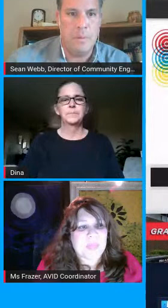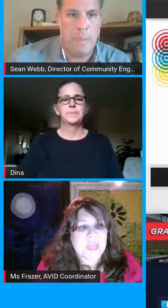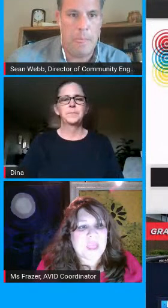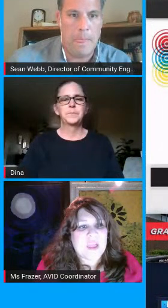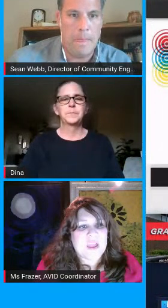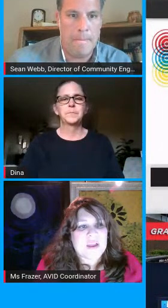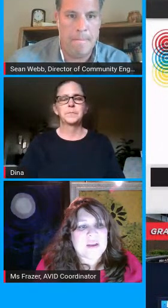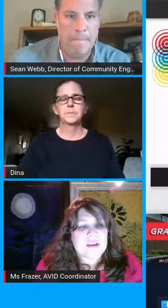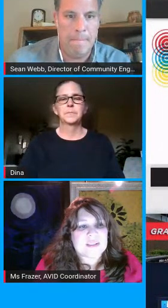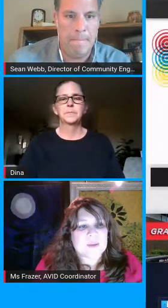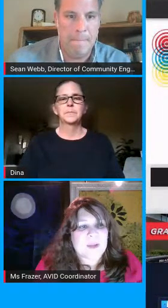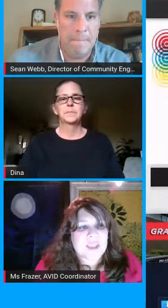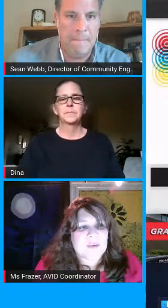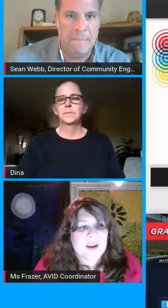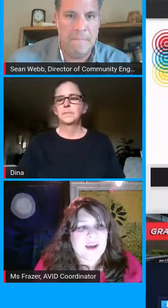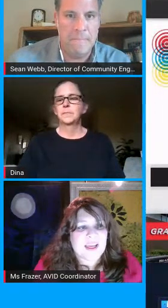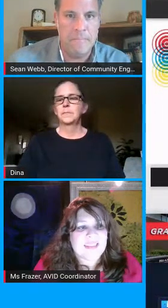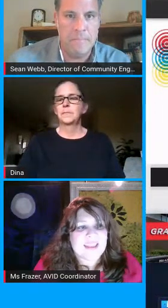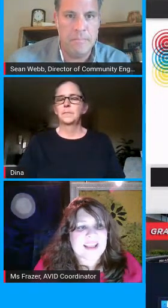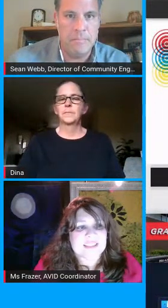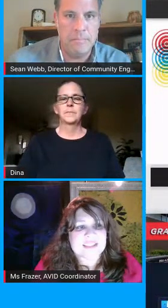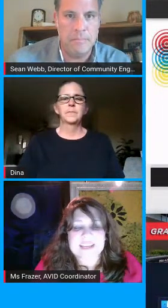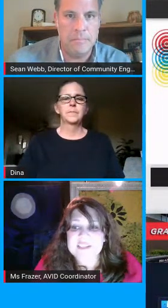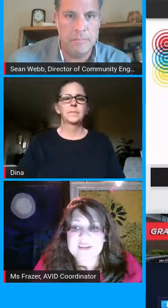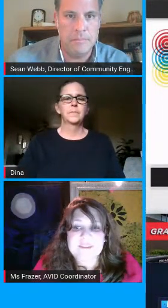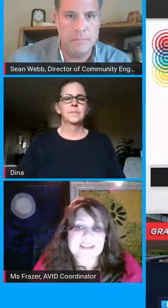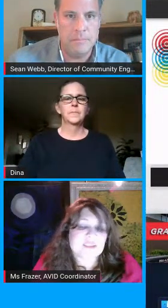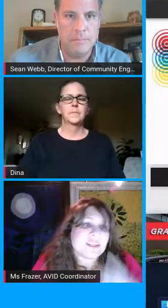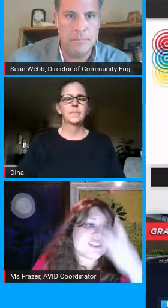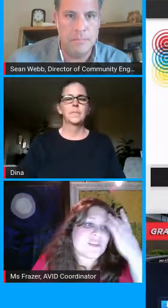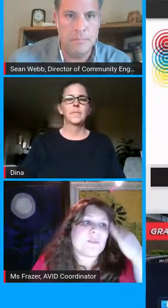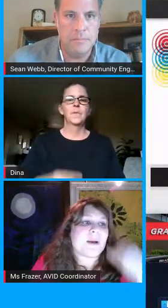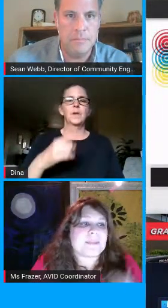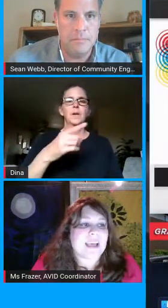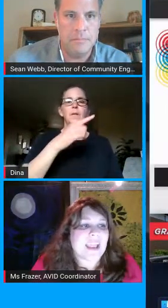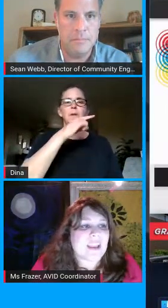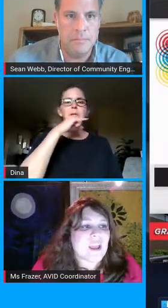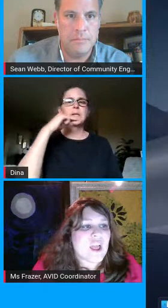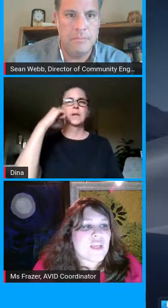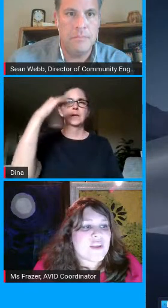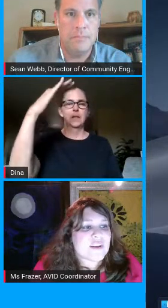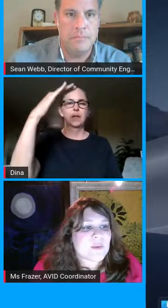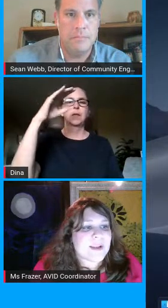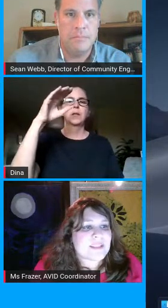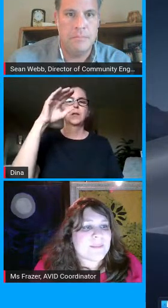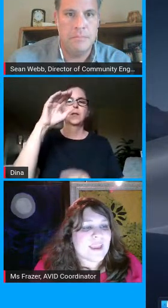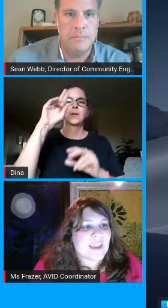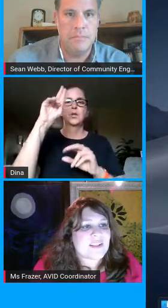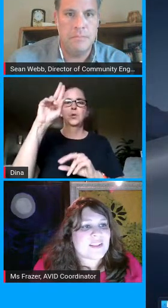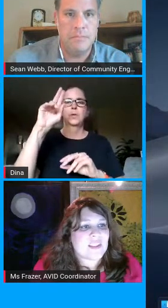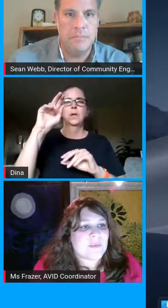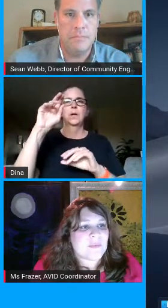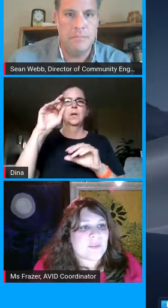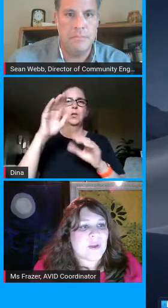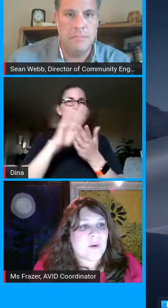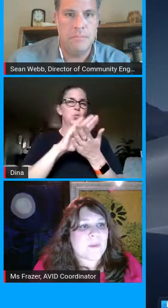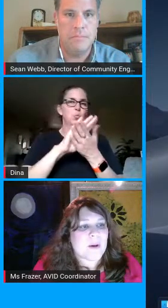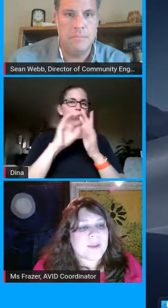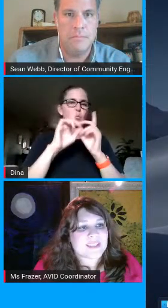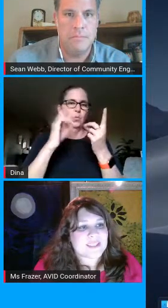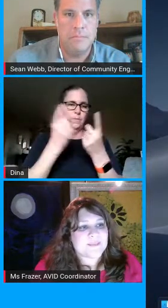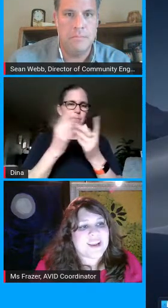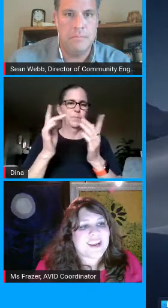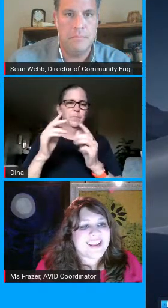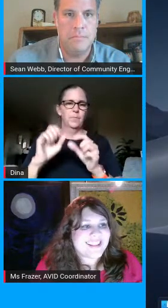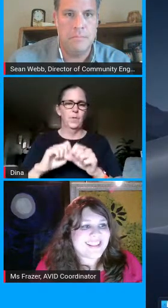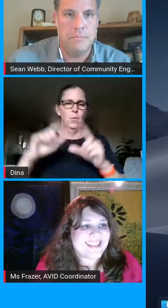so when you are on the desert sands unified school district website there's going to be oh